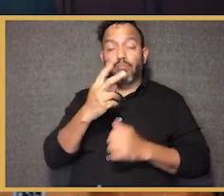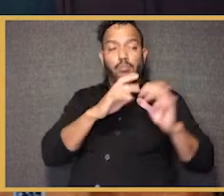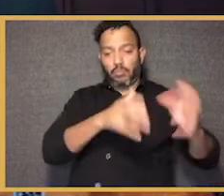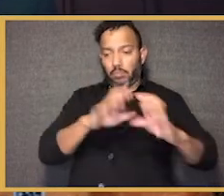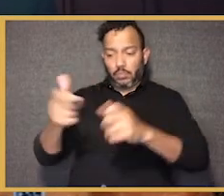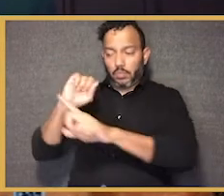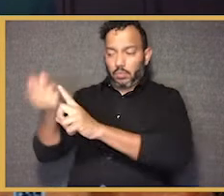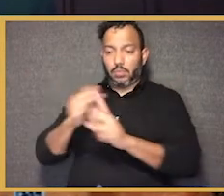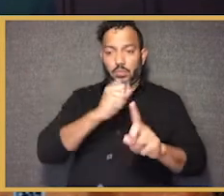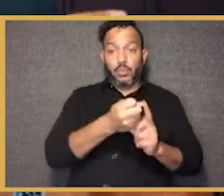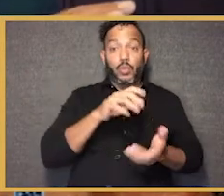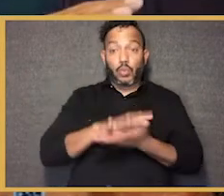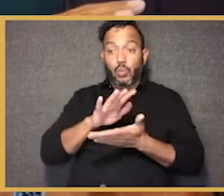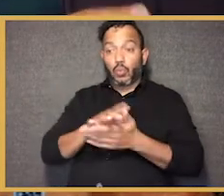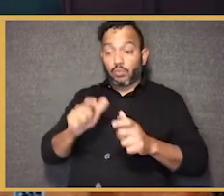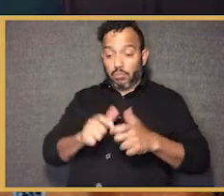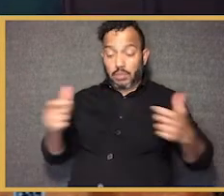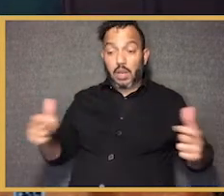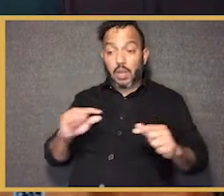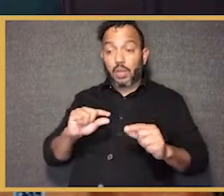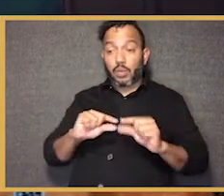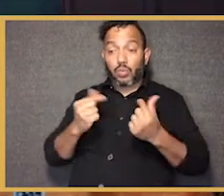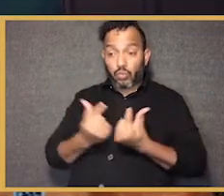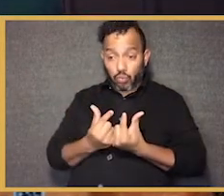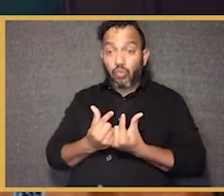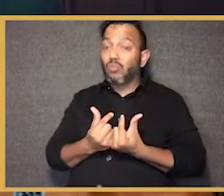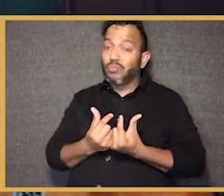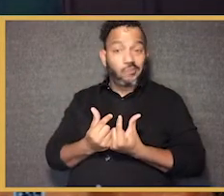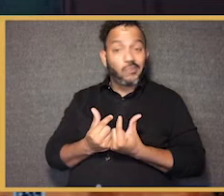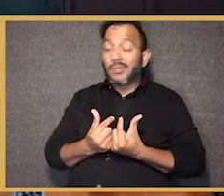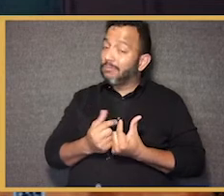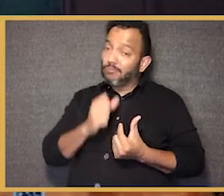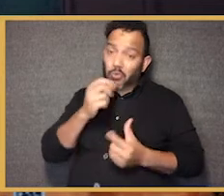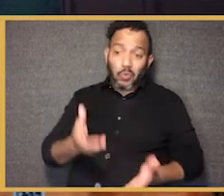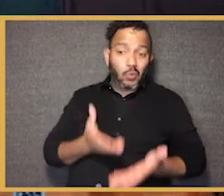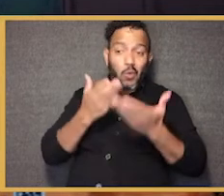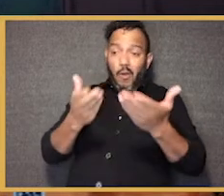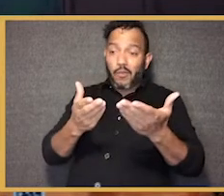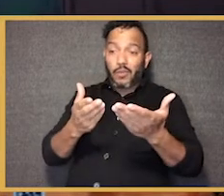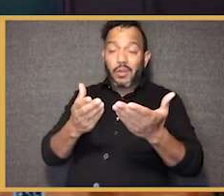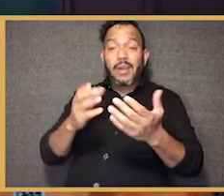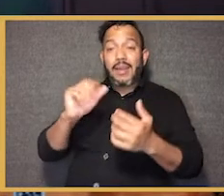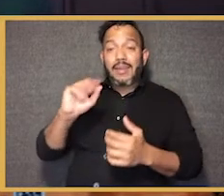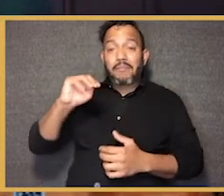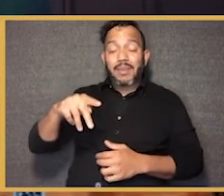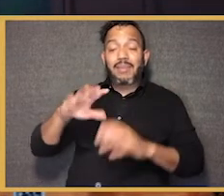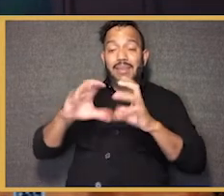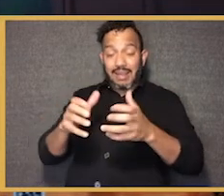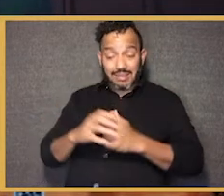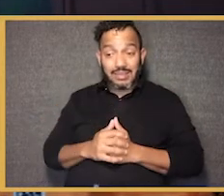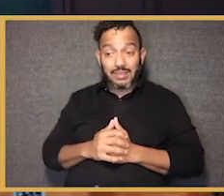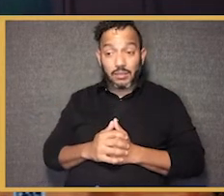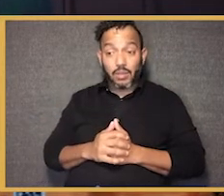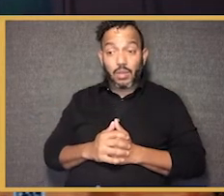dynamics at play. Schools with large numbers of students of color are less likely to offer AP classes,